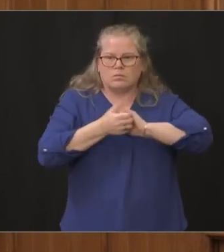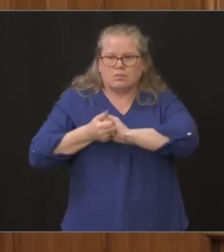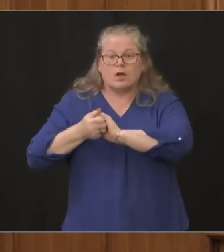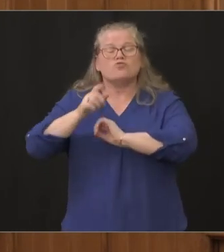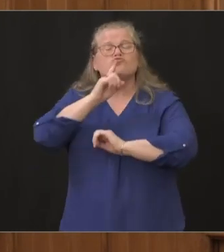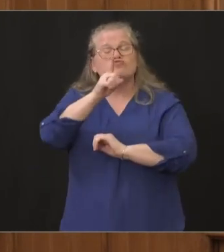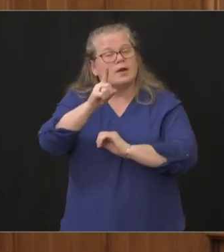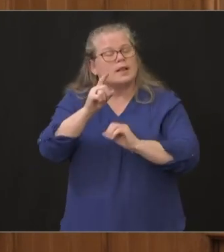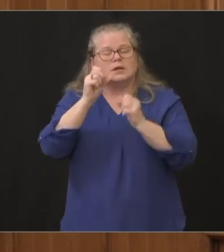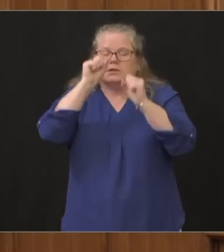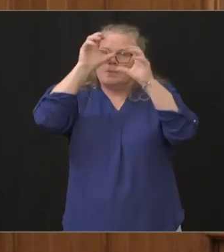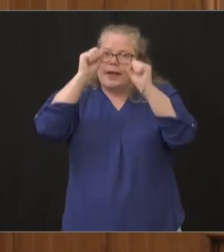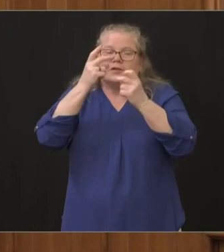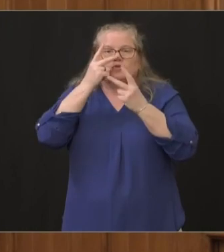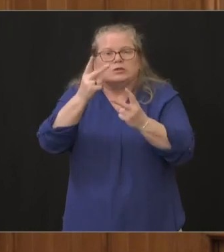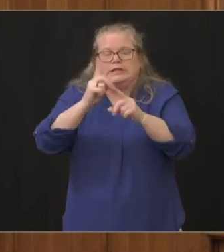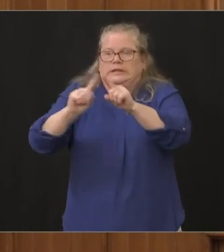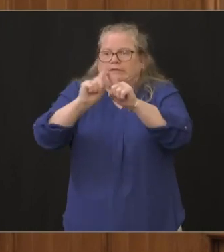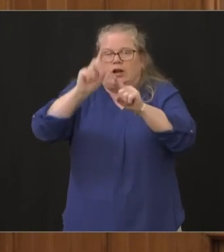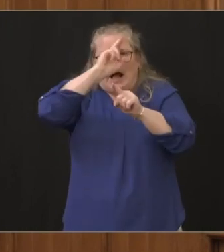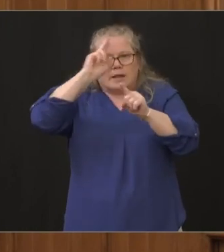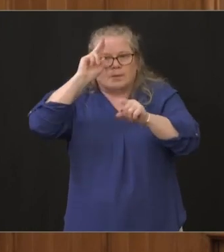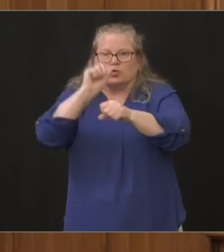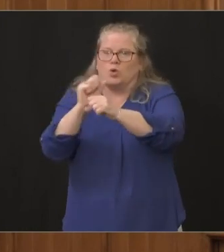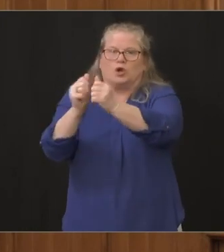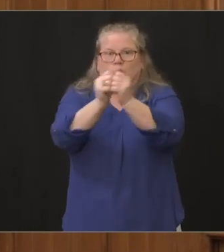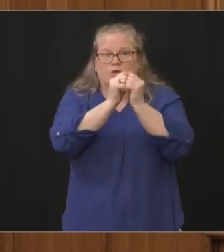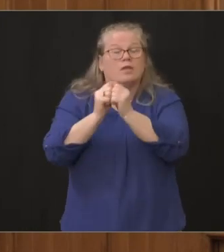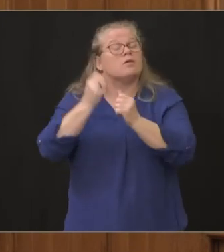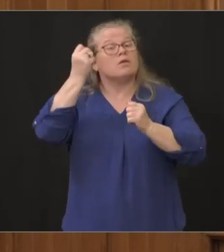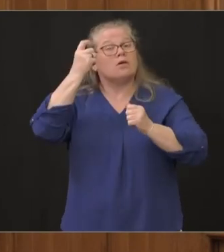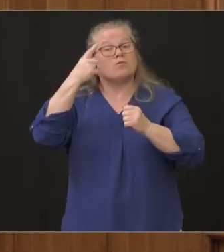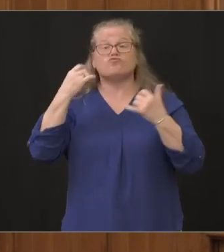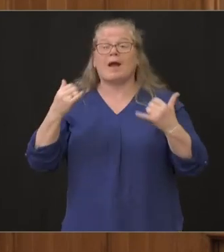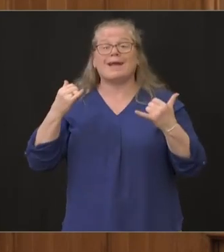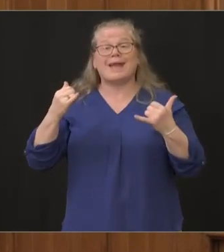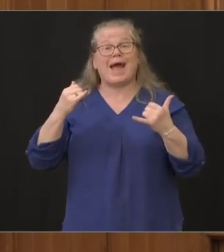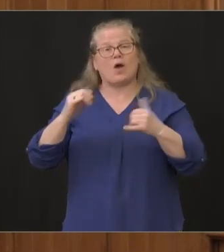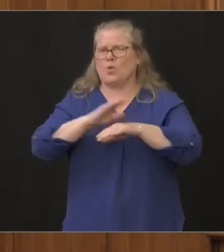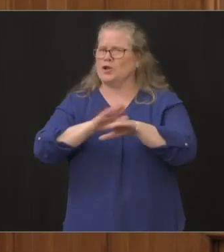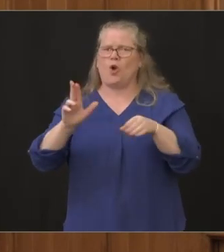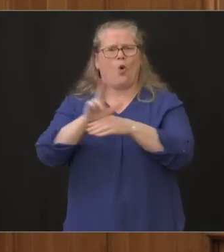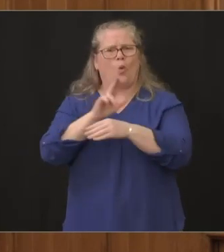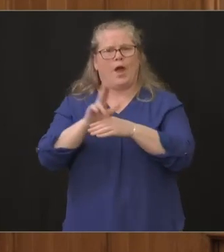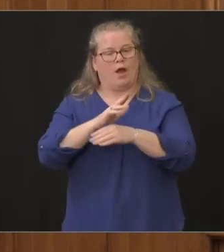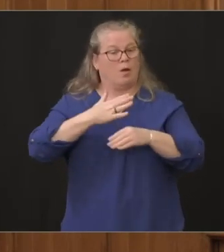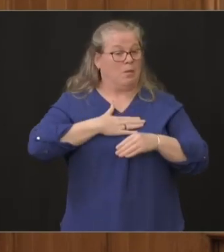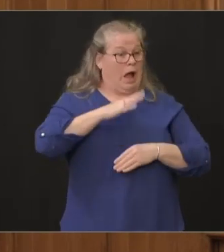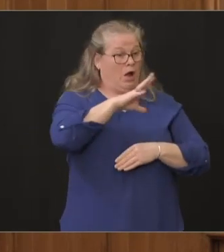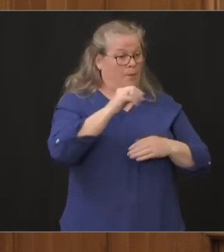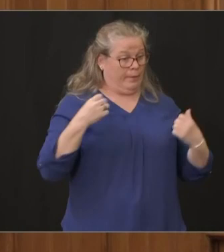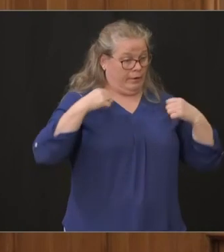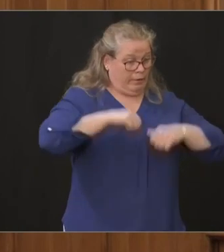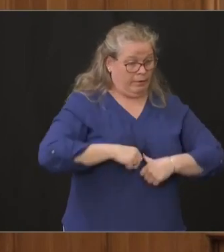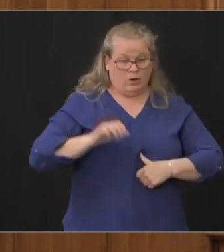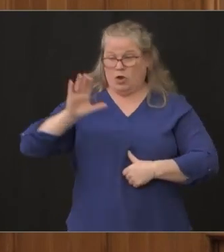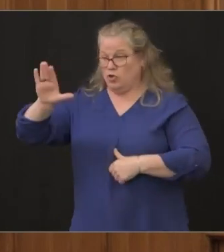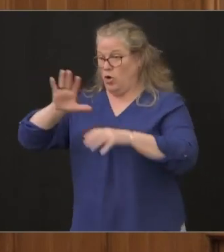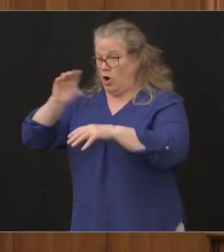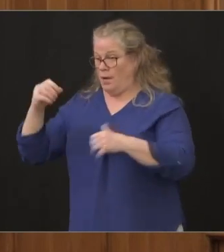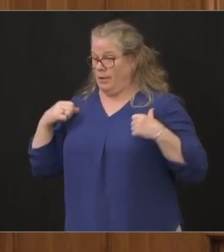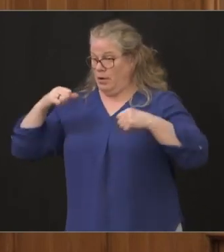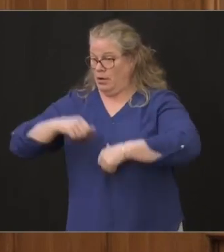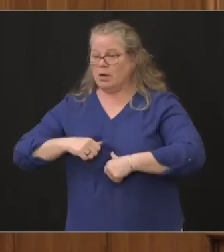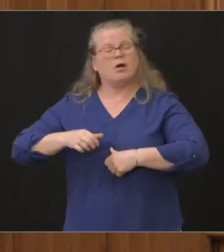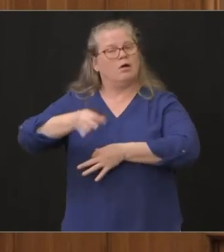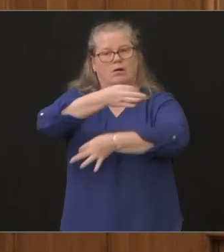hospitals have come together at this point in time we don't wear uniforms we have one uniform and that's the the state of Connecticut we're working together we're